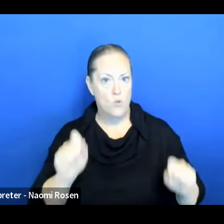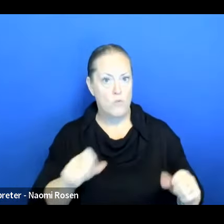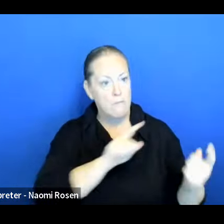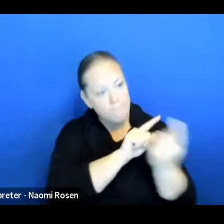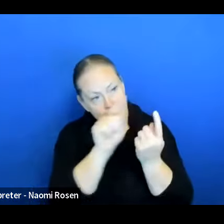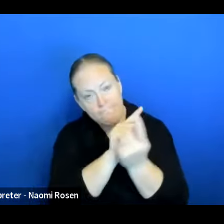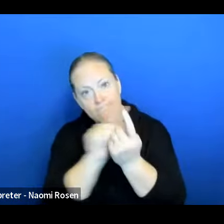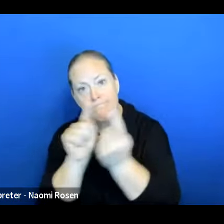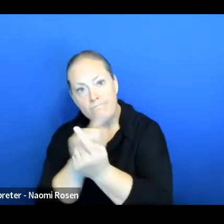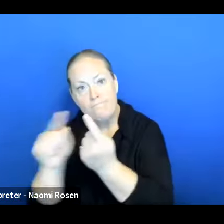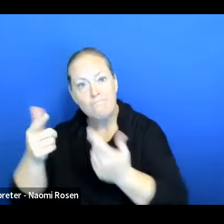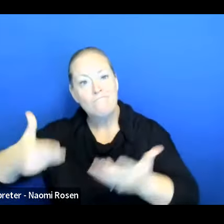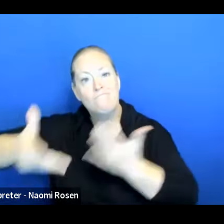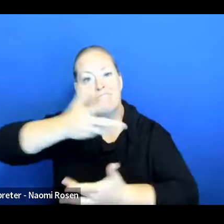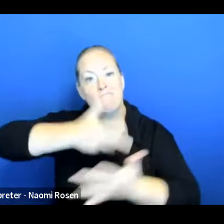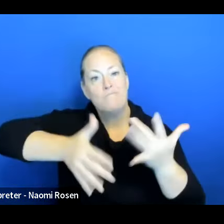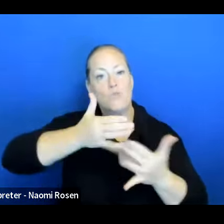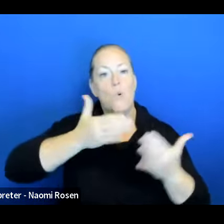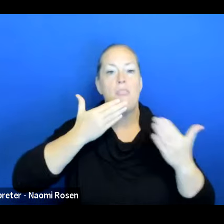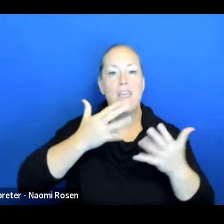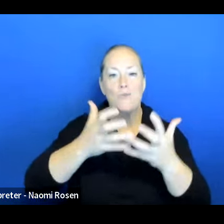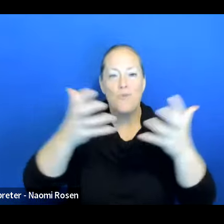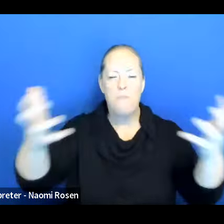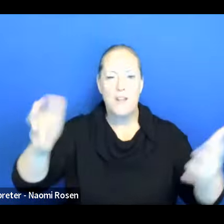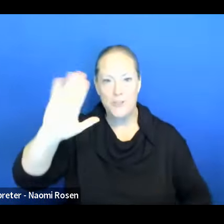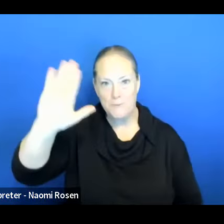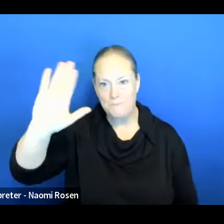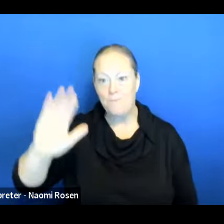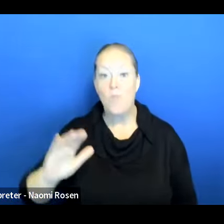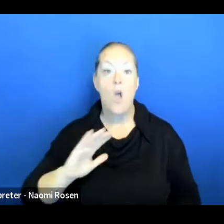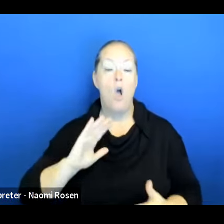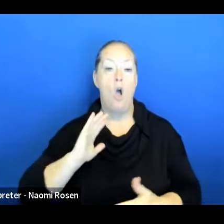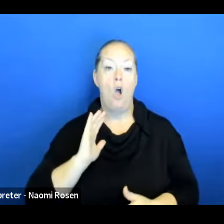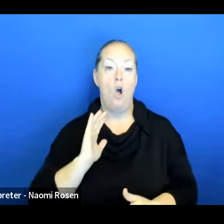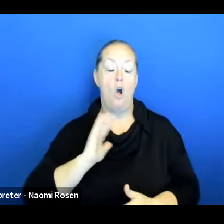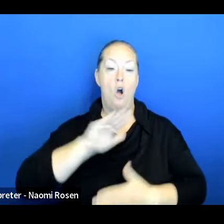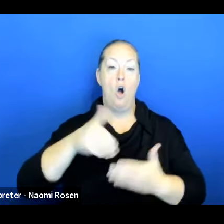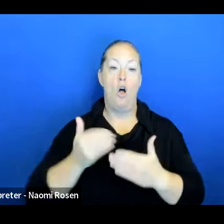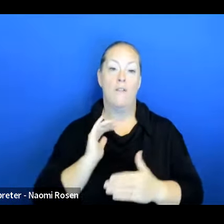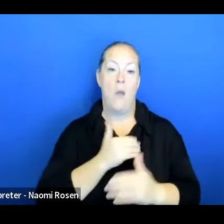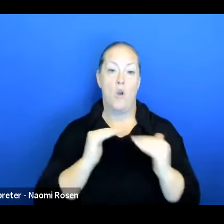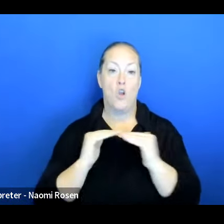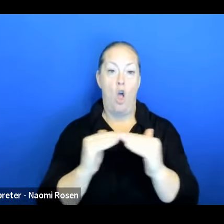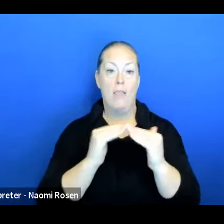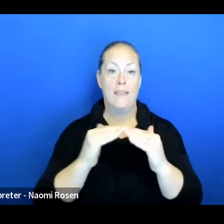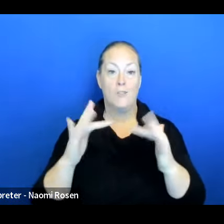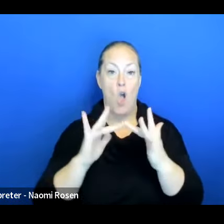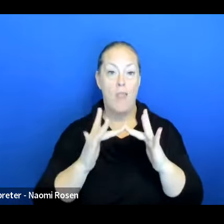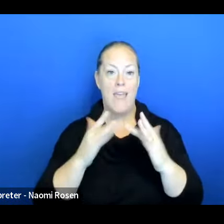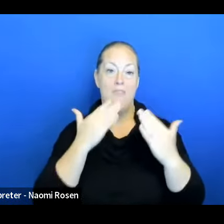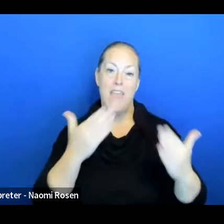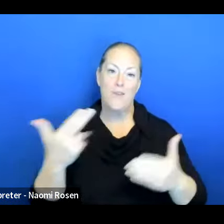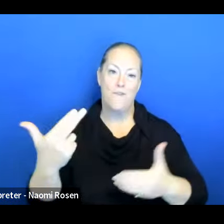around for just a bit. So thank thank you so much. To all of our colleagues online. Thank you for joining us.